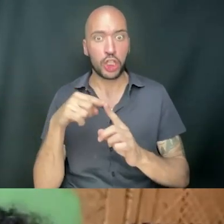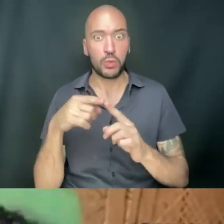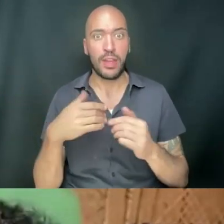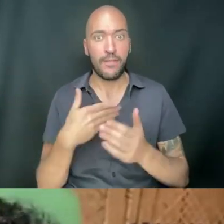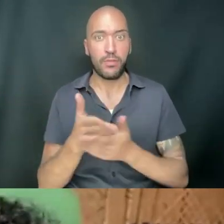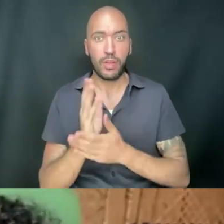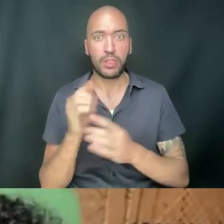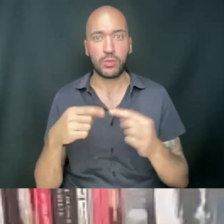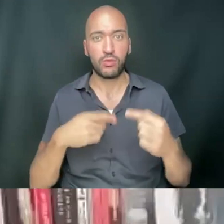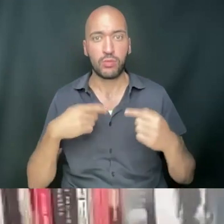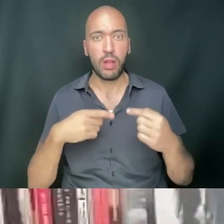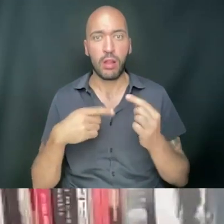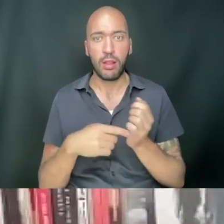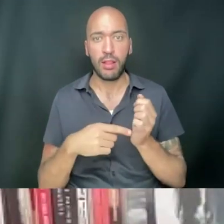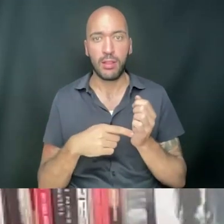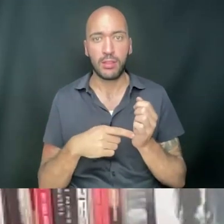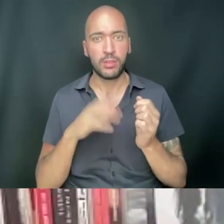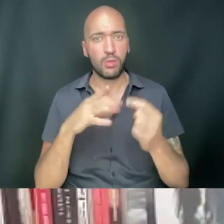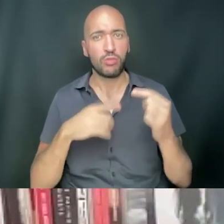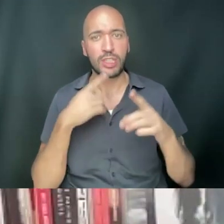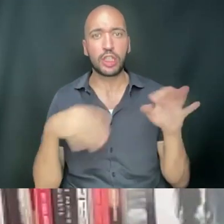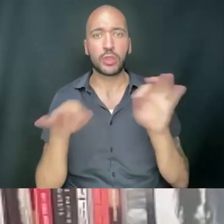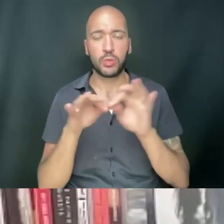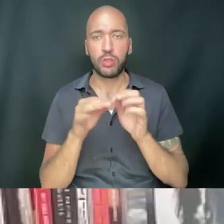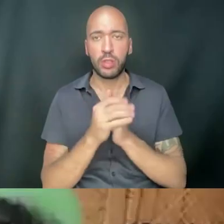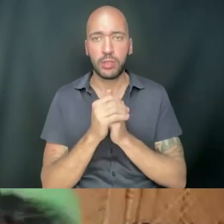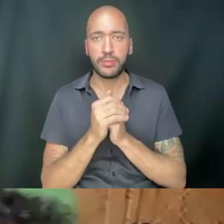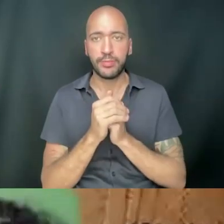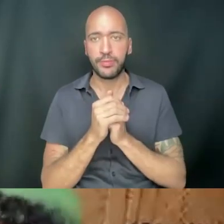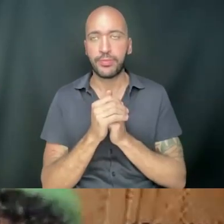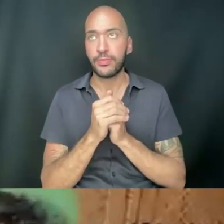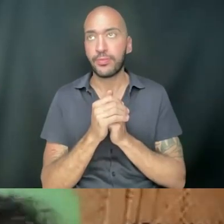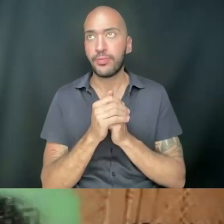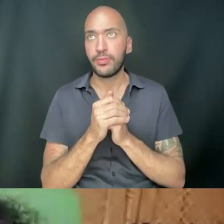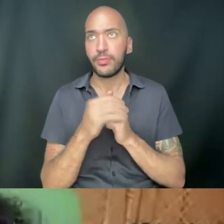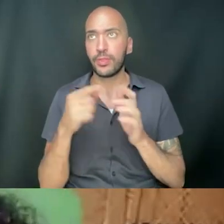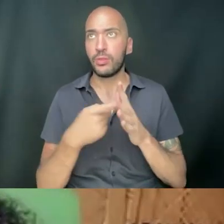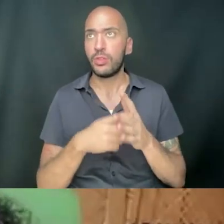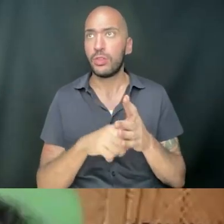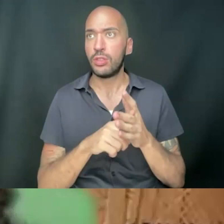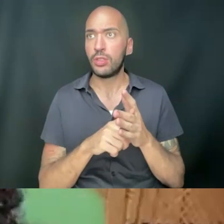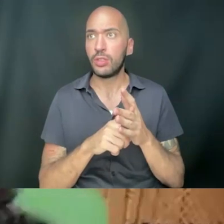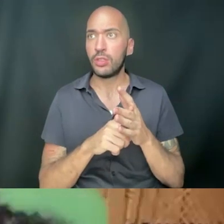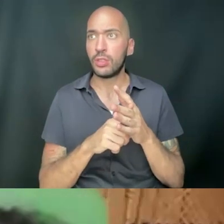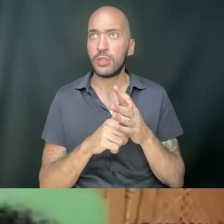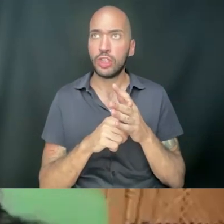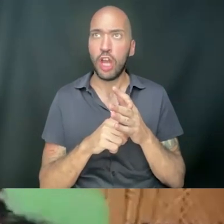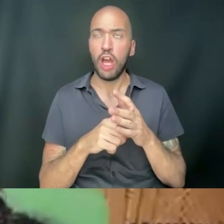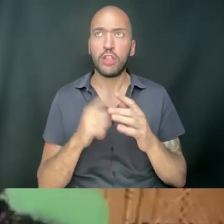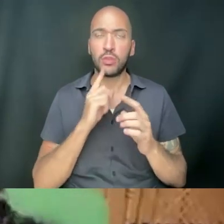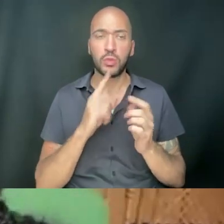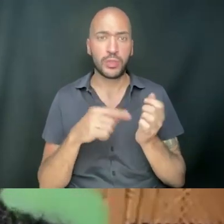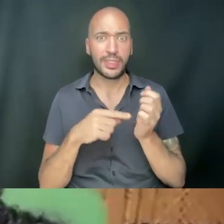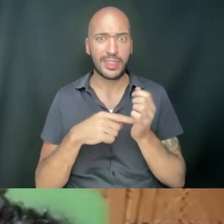have the right to struggle, right? And that your struggle is worthy. And that then you start to kind of just, like, it's just all of this, it's, like, really, it's really a